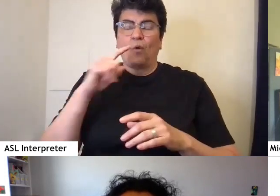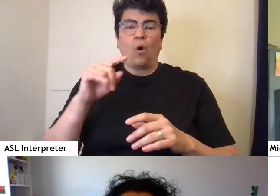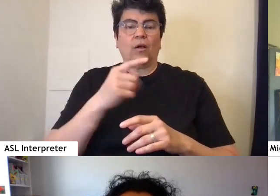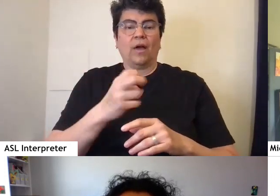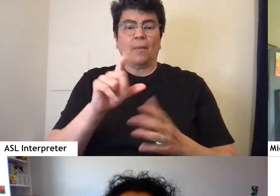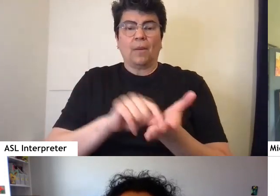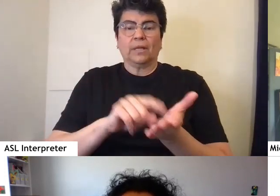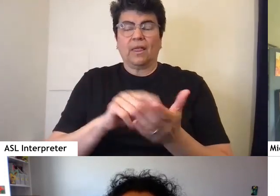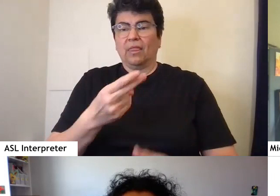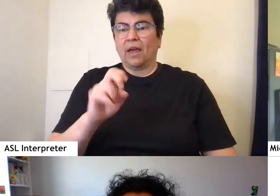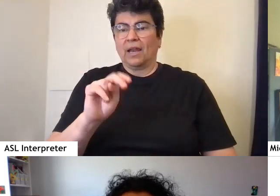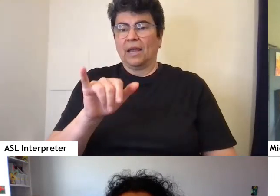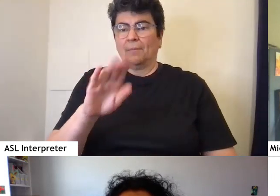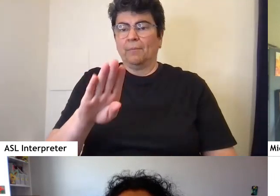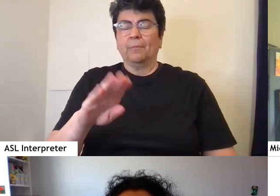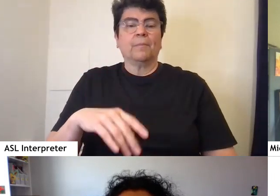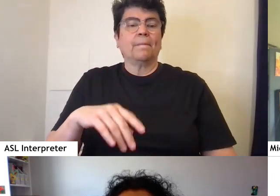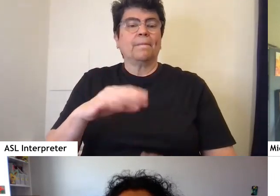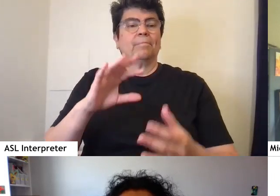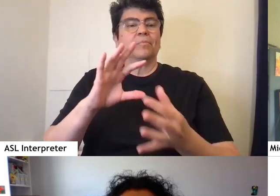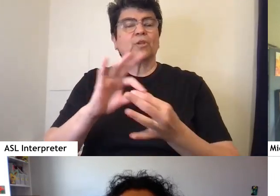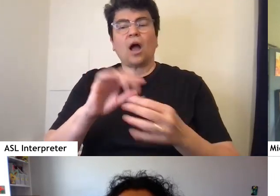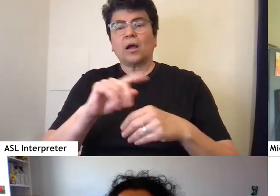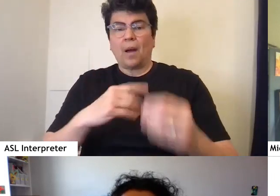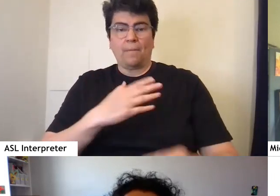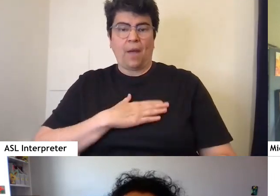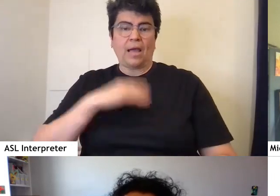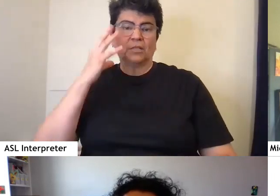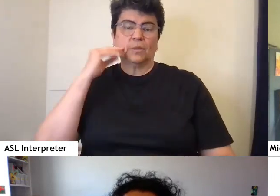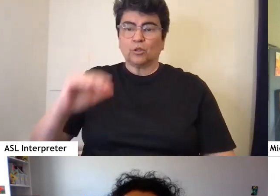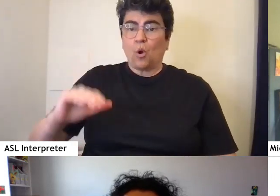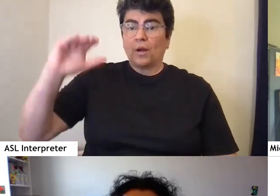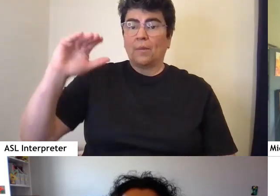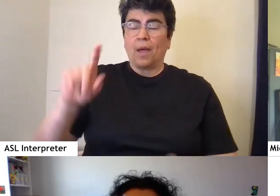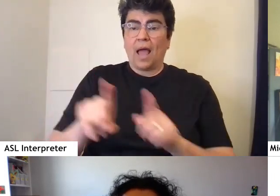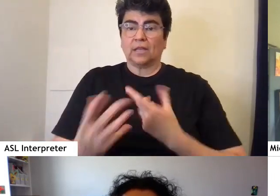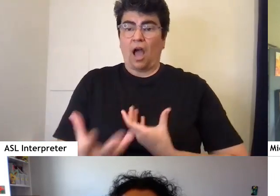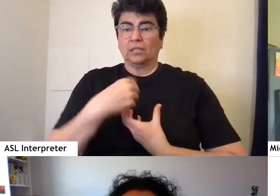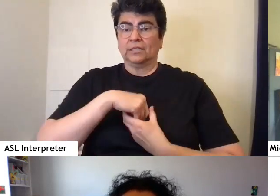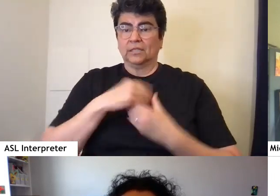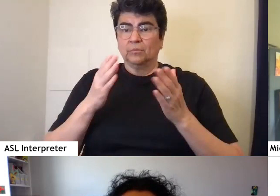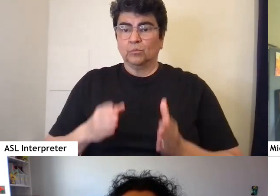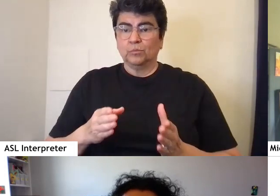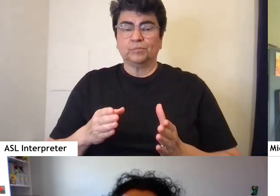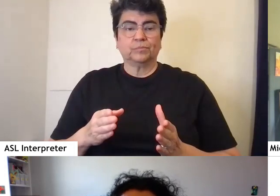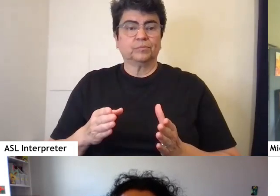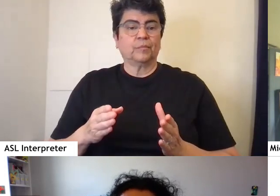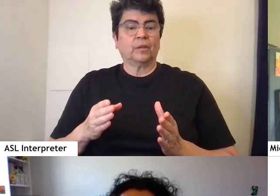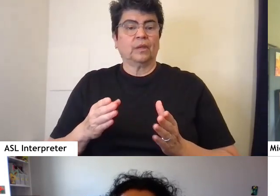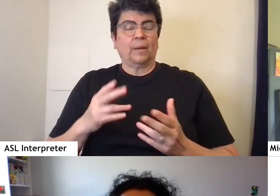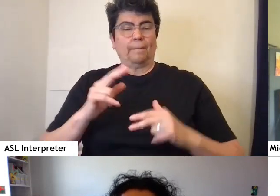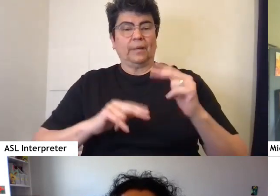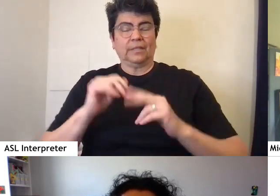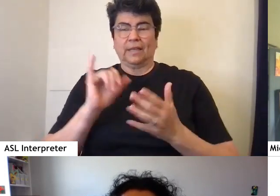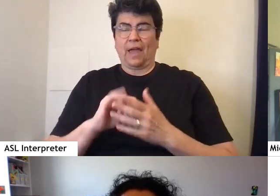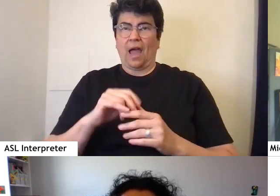talking about my experience growing up autistic and kind of building this perception